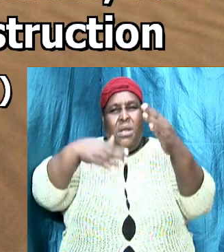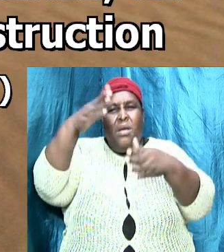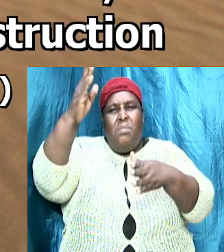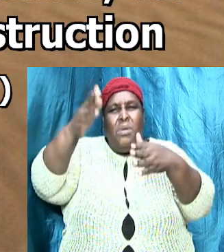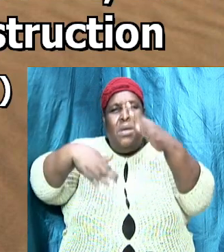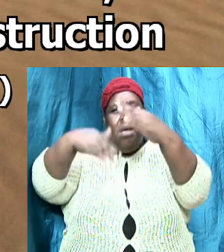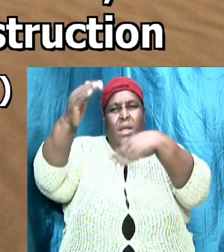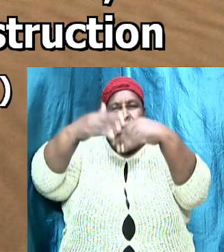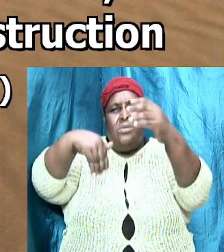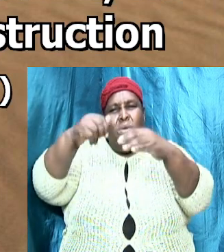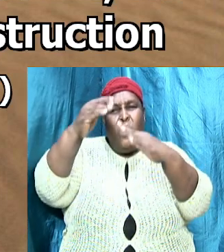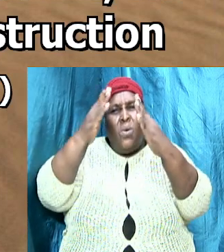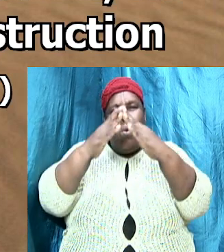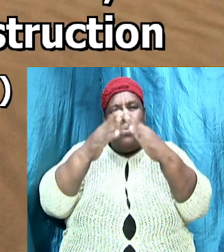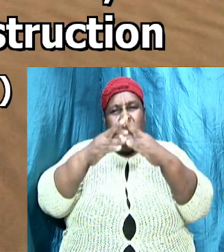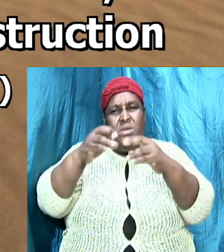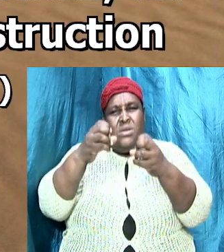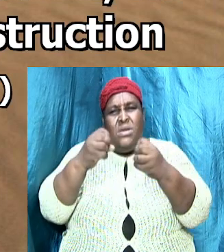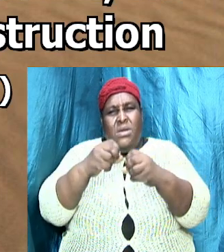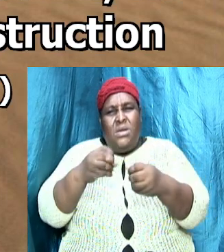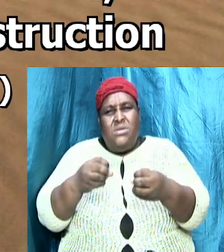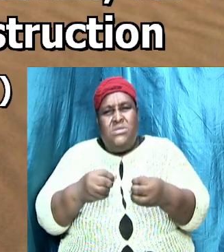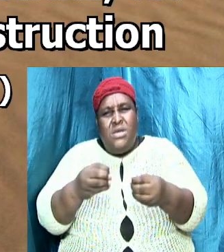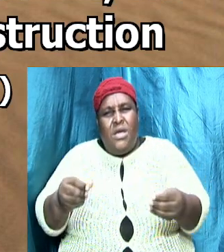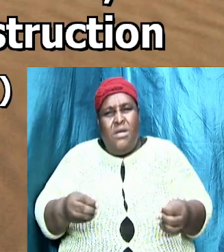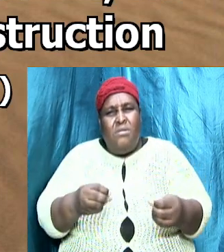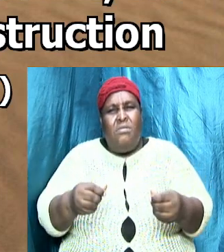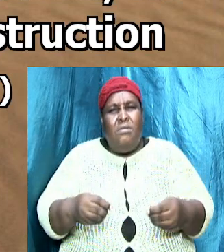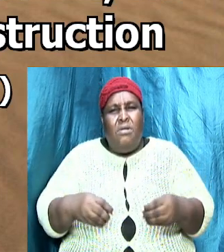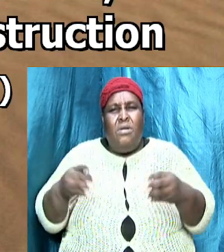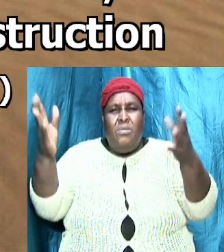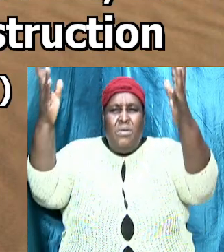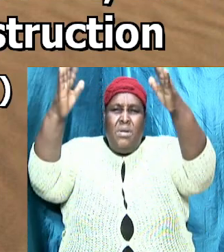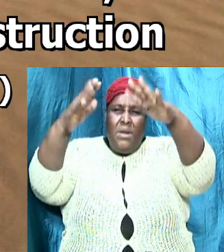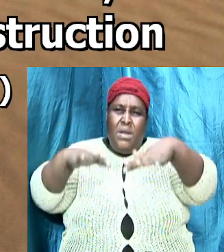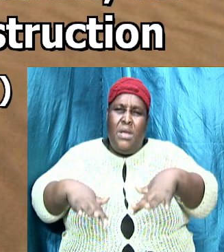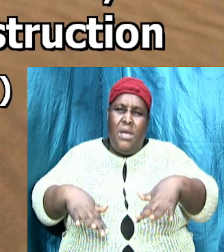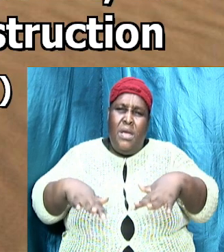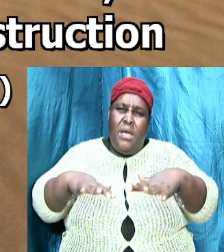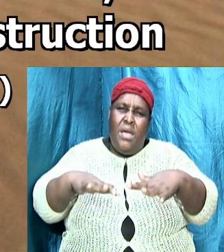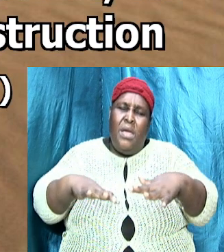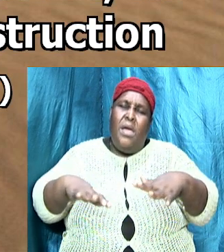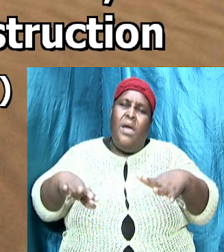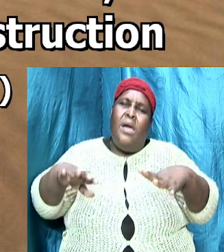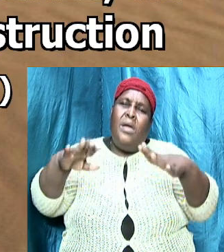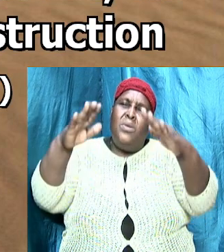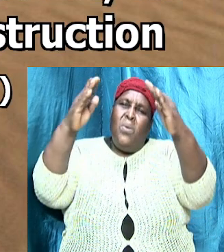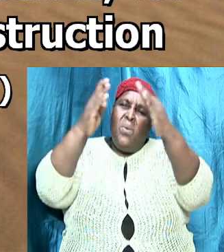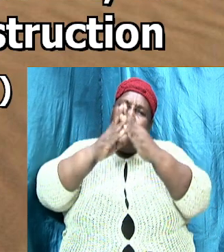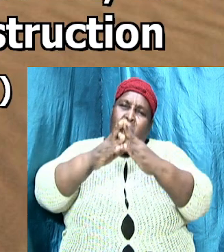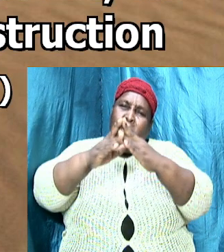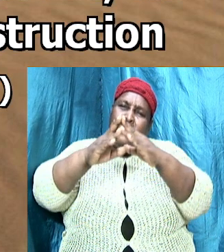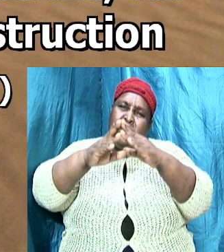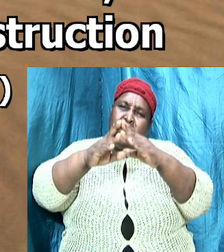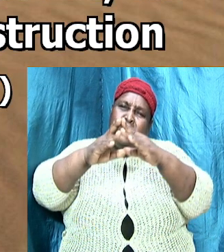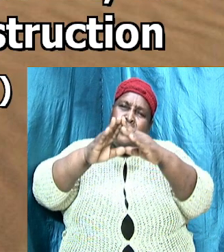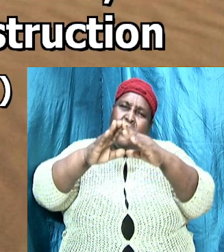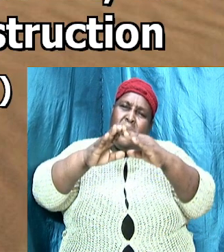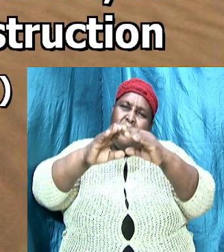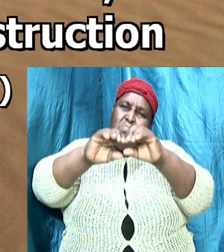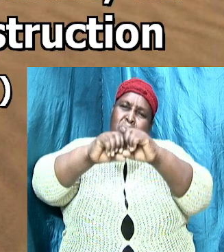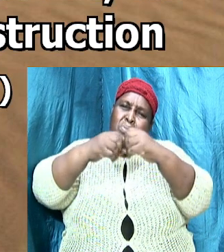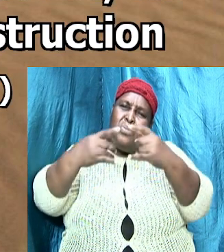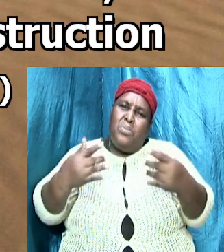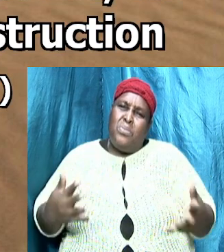tumbling down and his house fell down I want you to understand that if you are in something that is not built